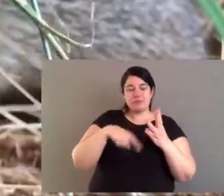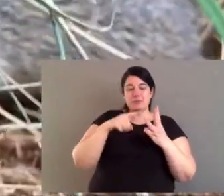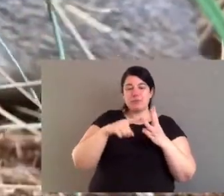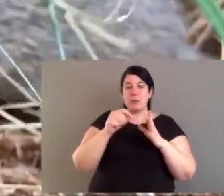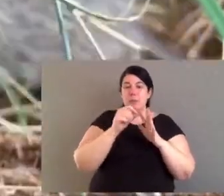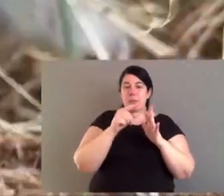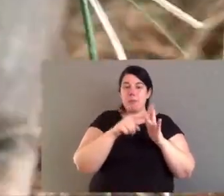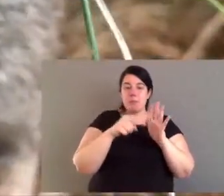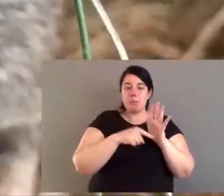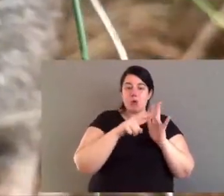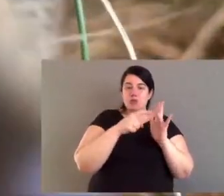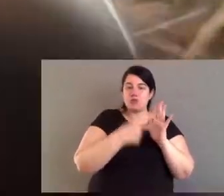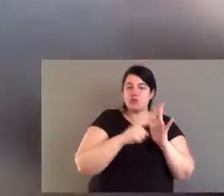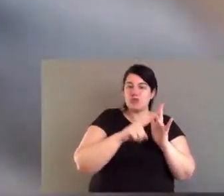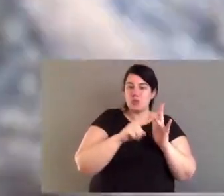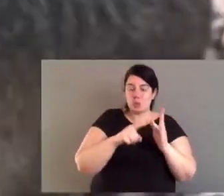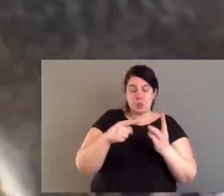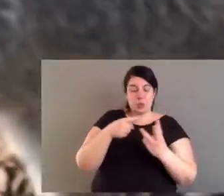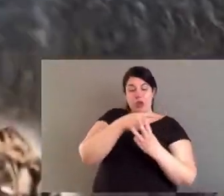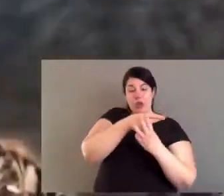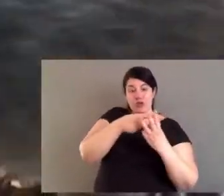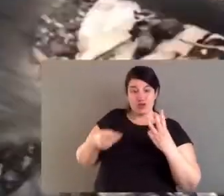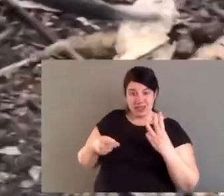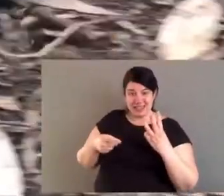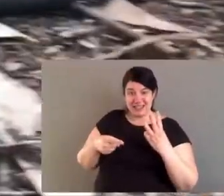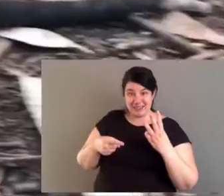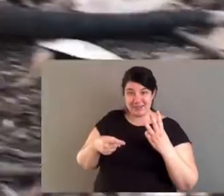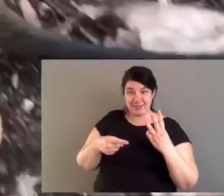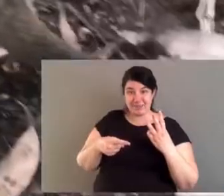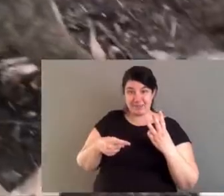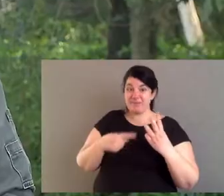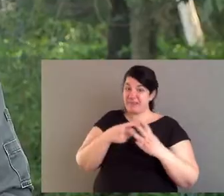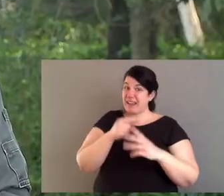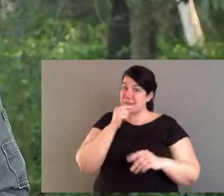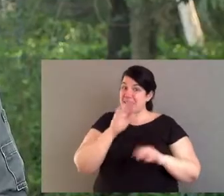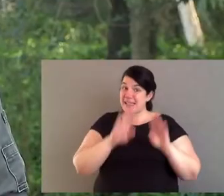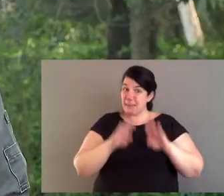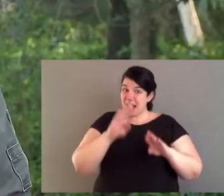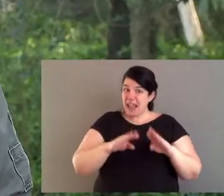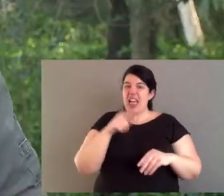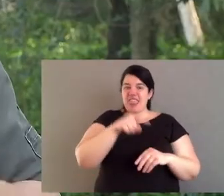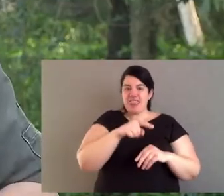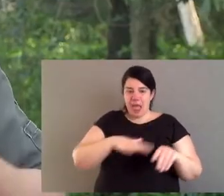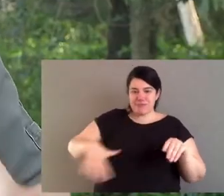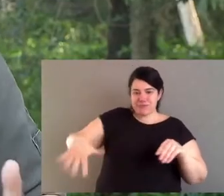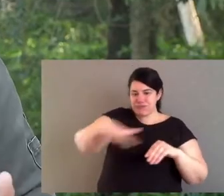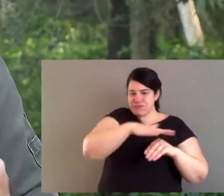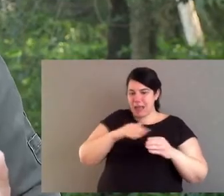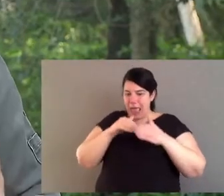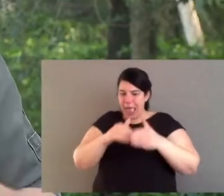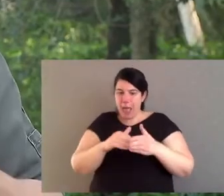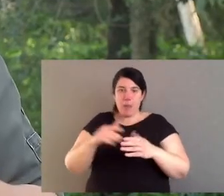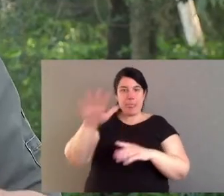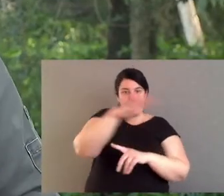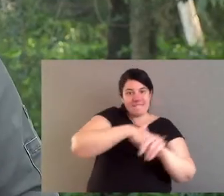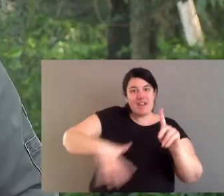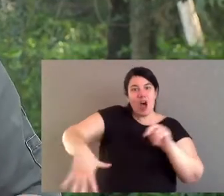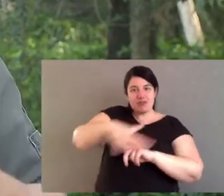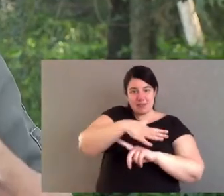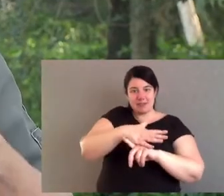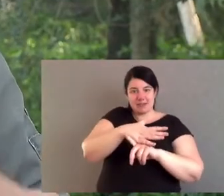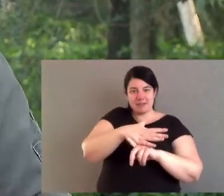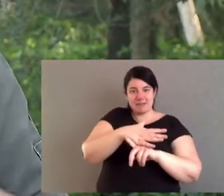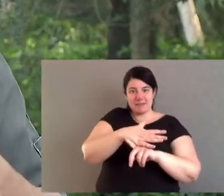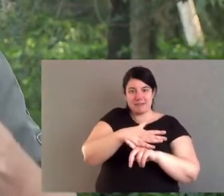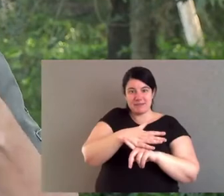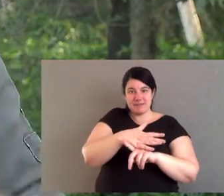bandicoots, a little native marsupial, and potteroos. Now, those three species have something in common, and they're what's called